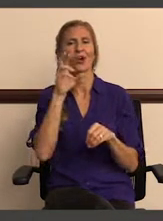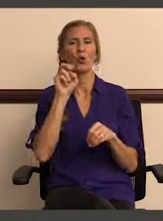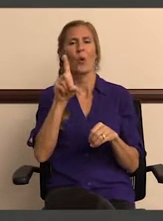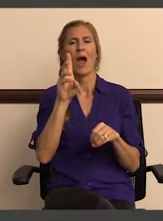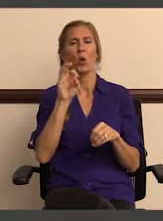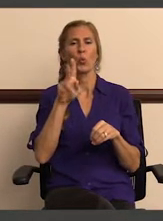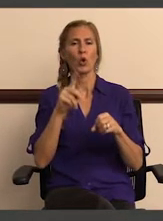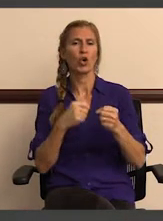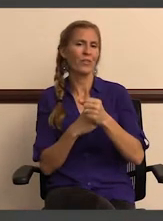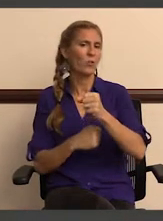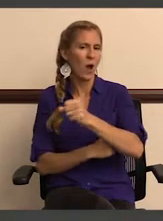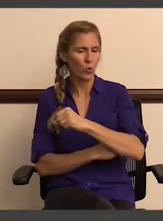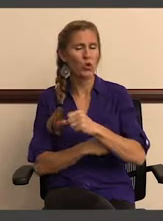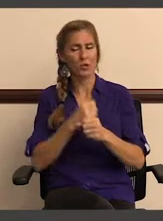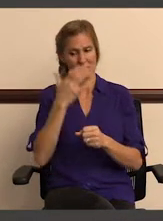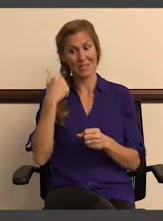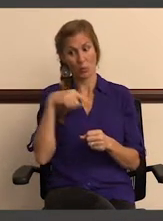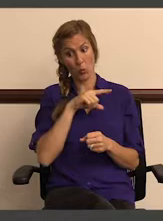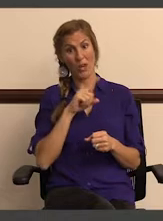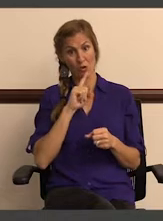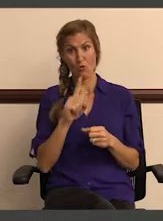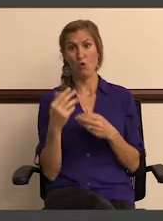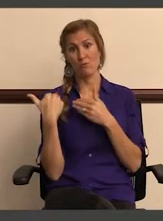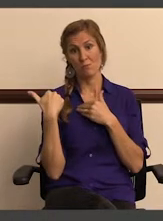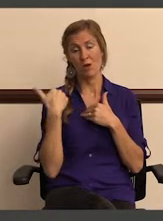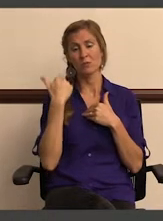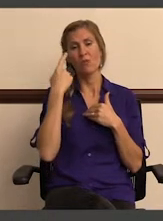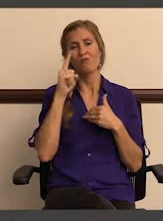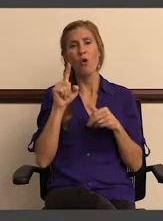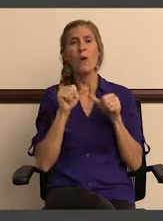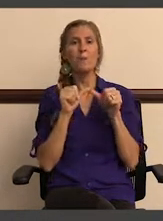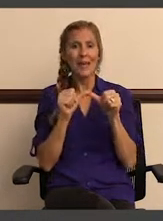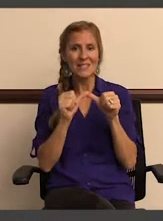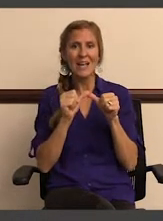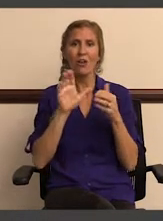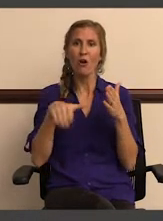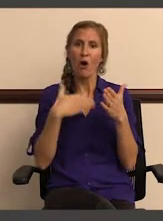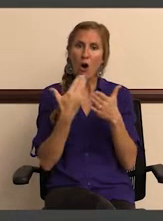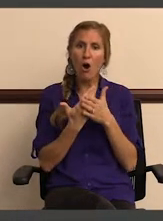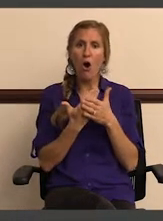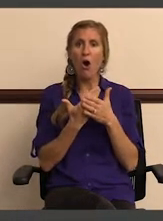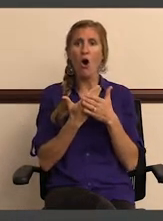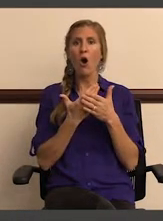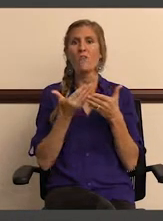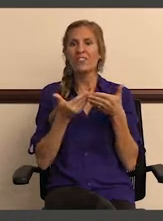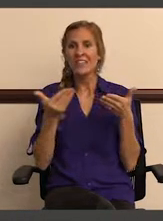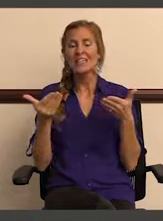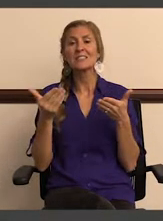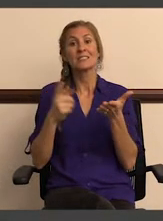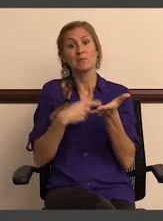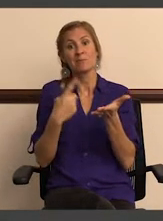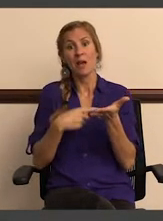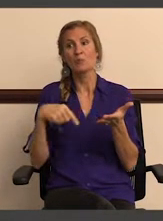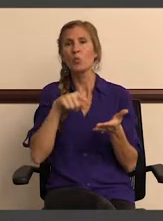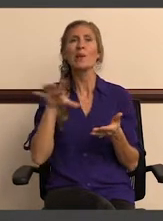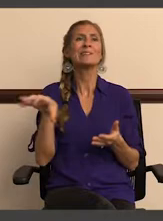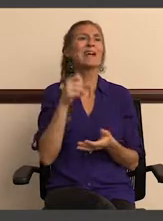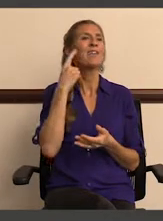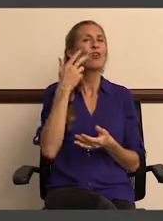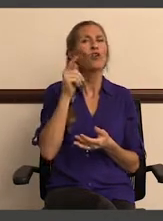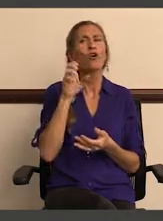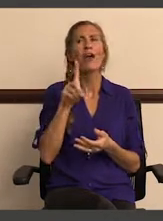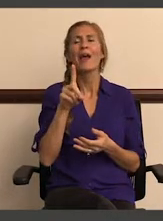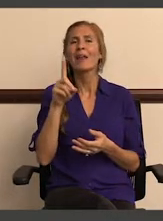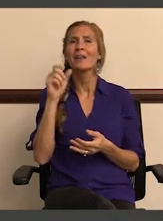the groundwork. I think that's because, you know, we're definitely responsible for maintaining all of the things that, you know,